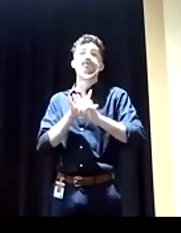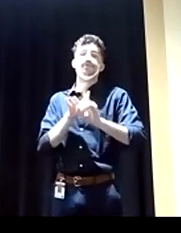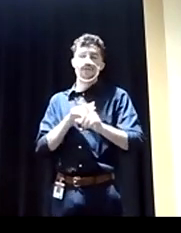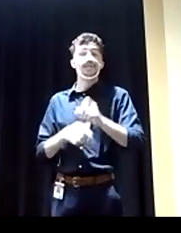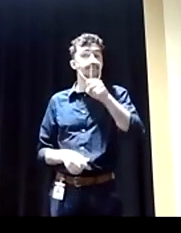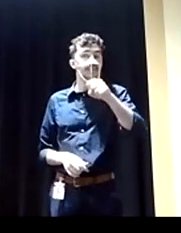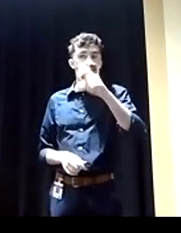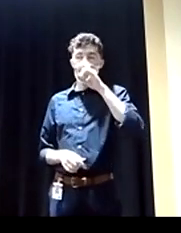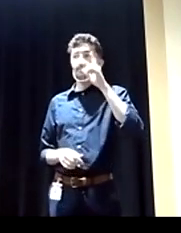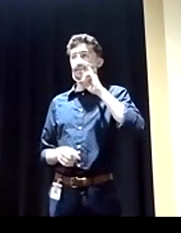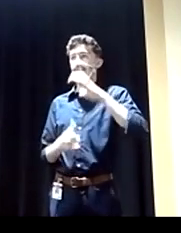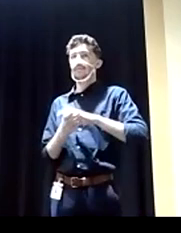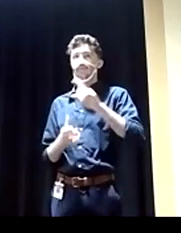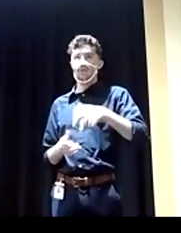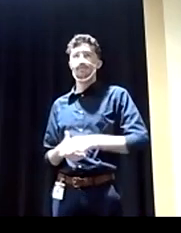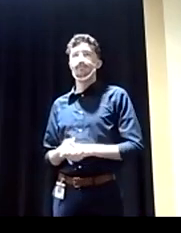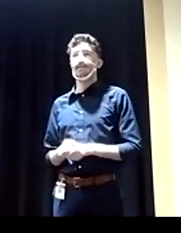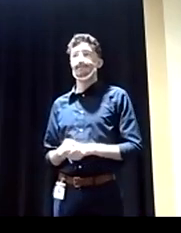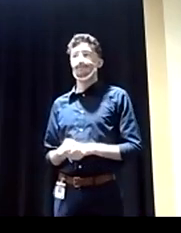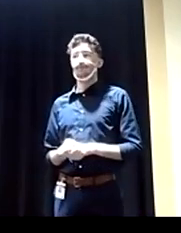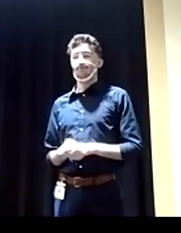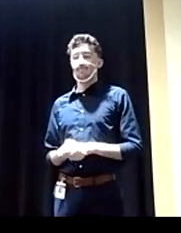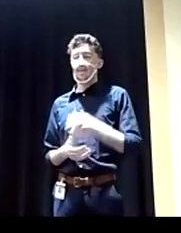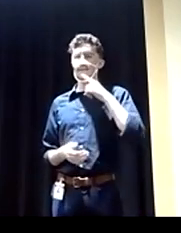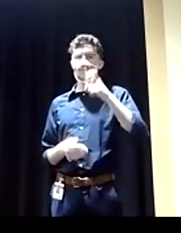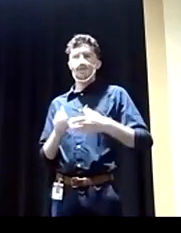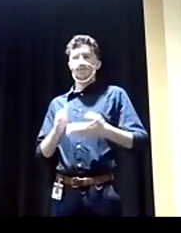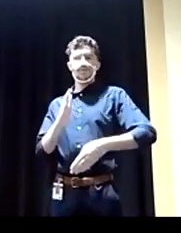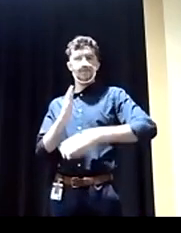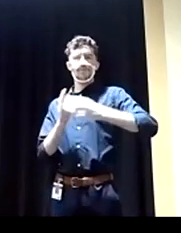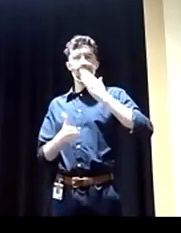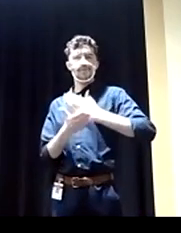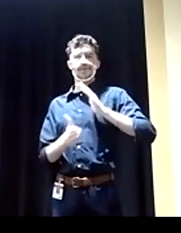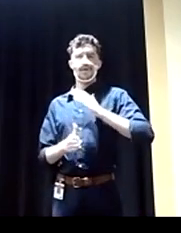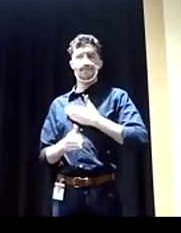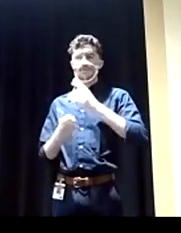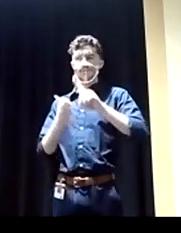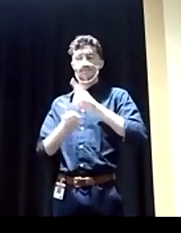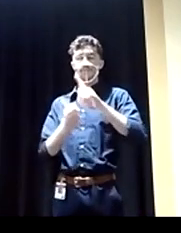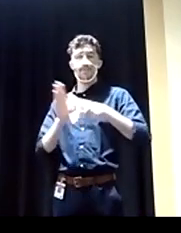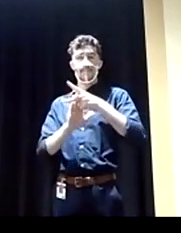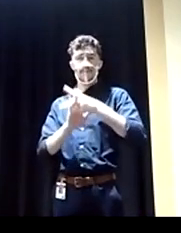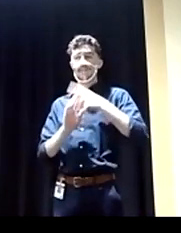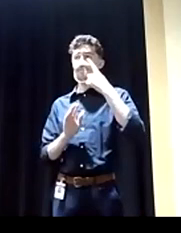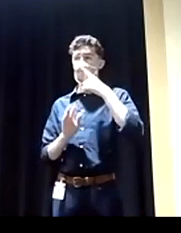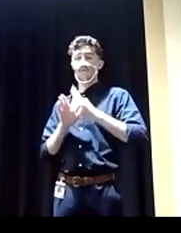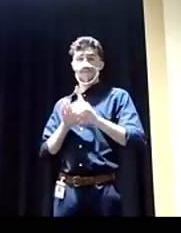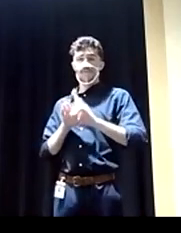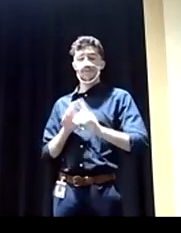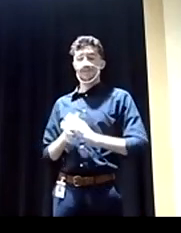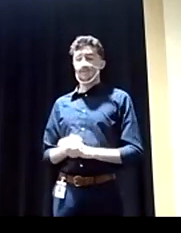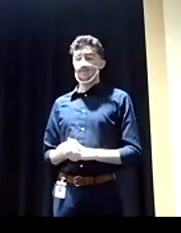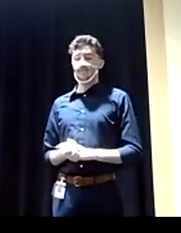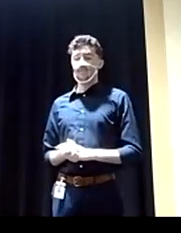But I think we have to stop our discriminatory policy towards refugees. You know right now the